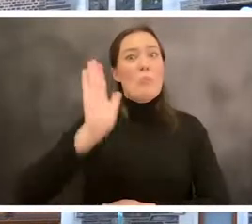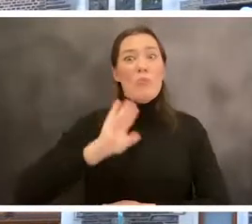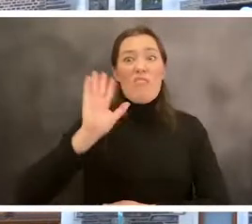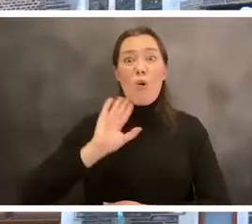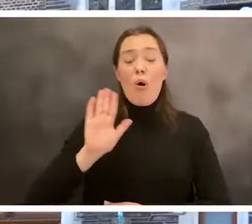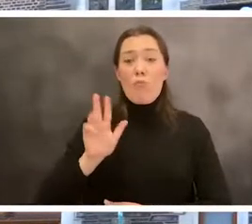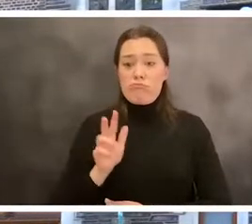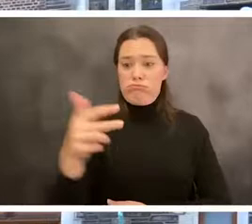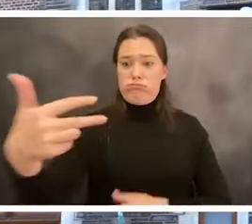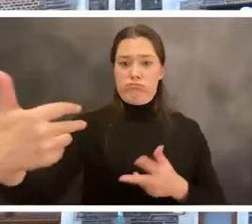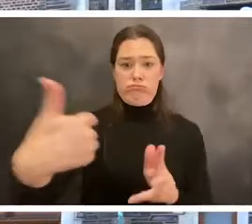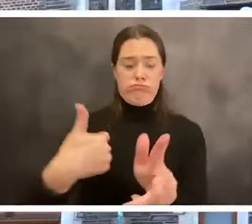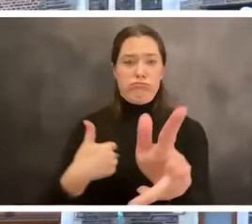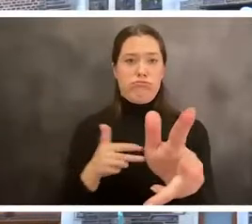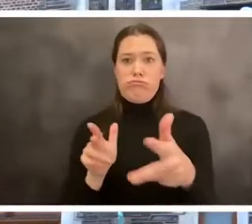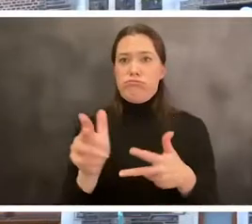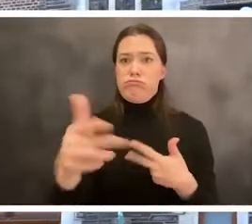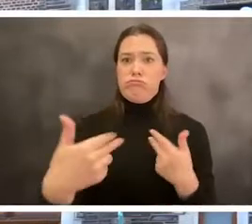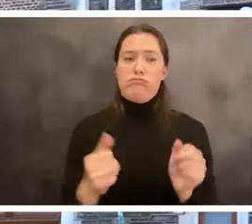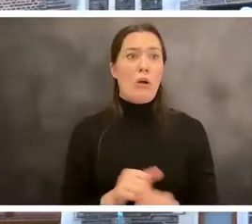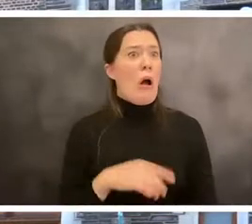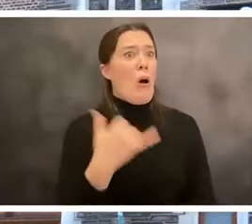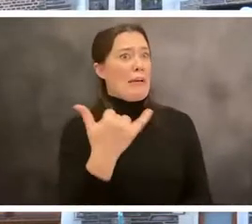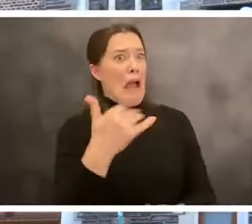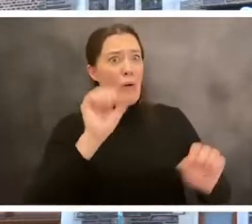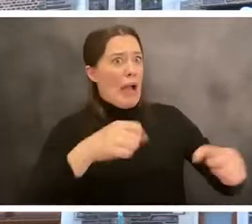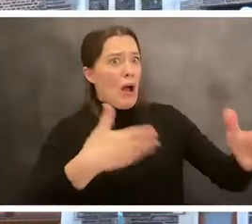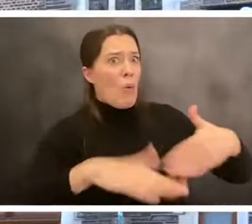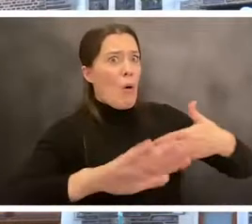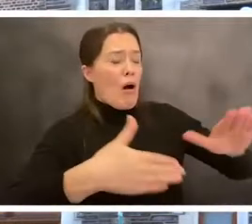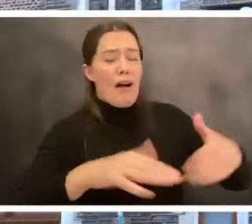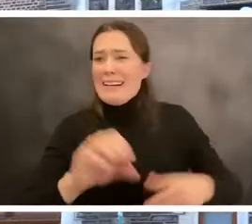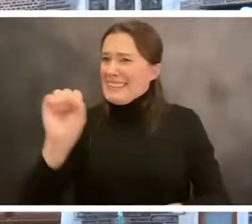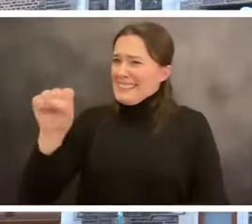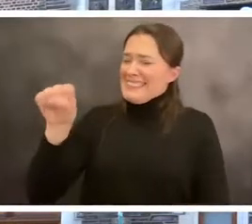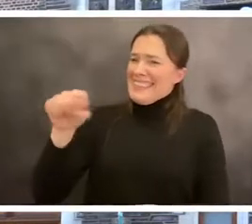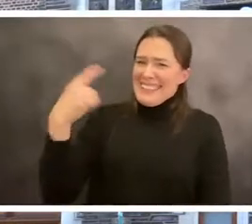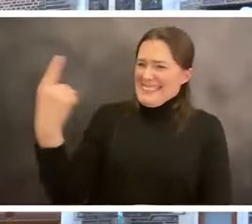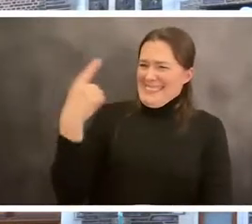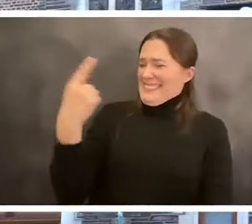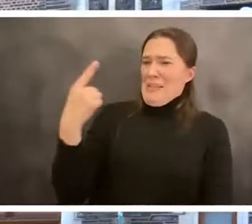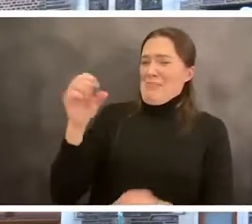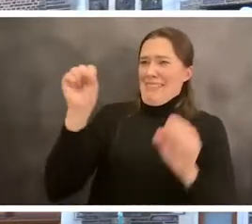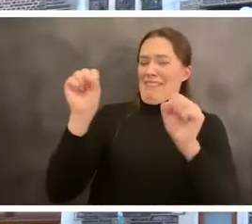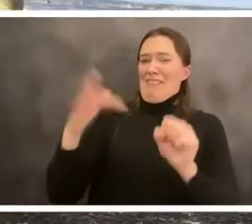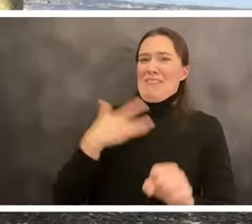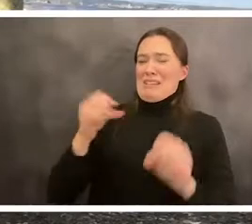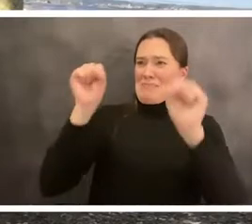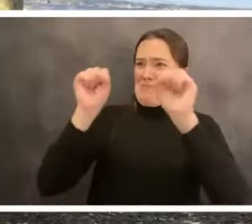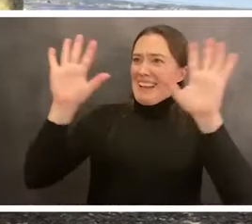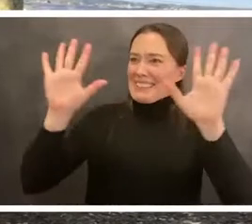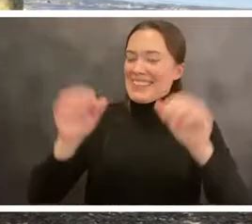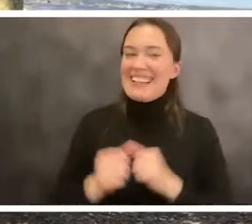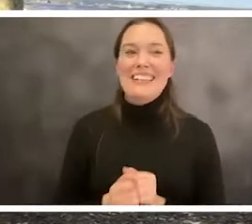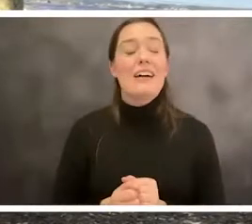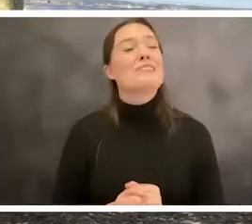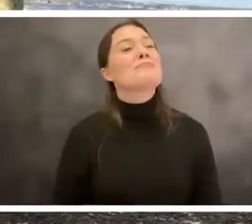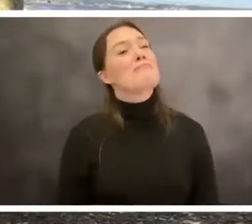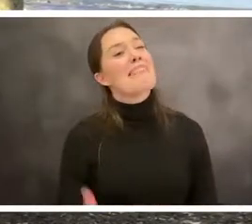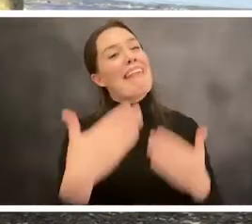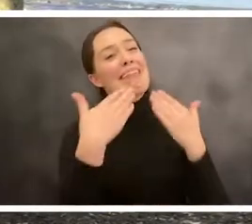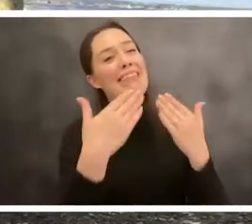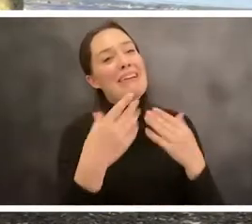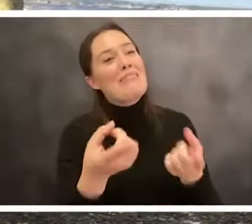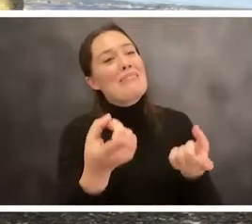street, you know, I don't know if you were here. sort of a footpath. whatever it is, they've turned it into something sort of magical. Well, thanks for being our